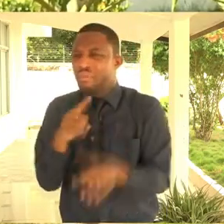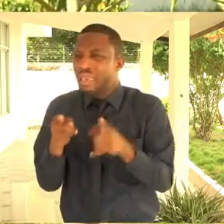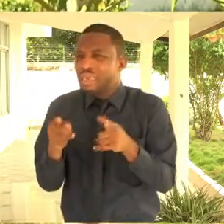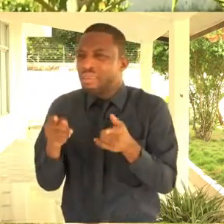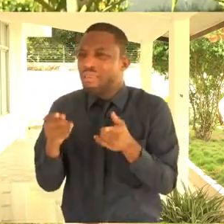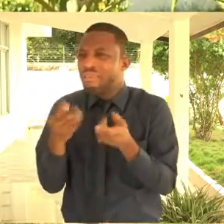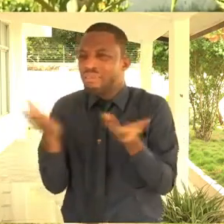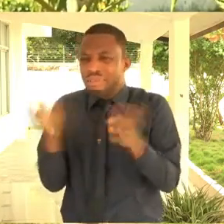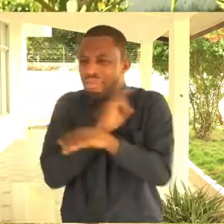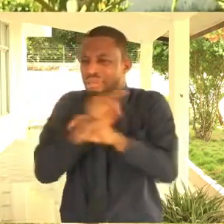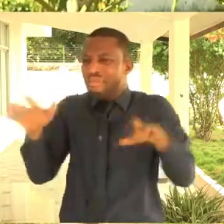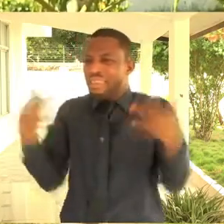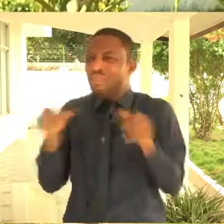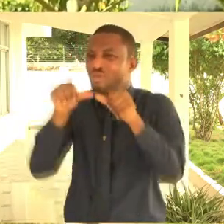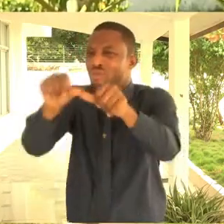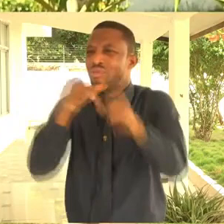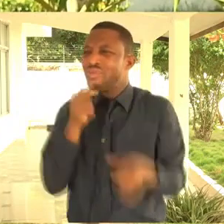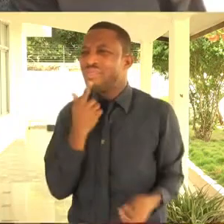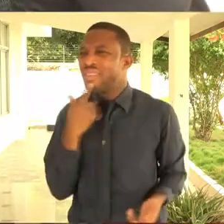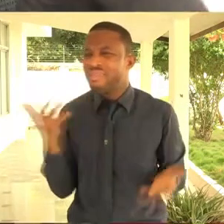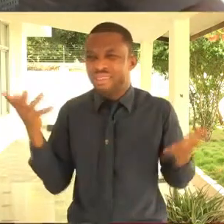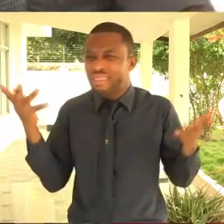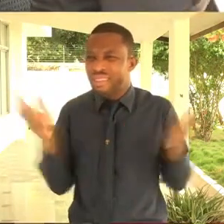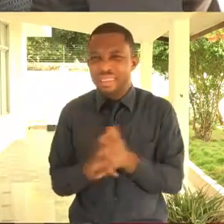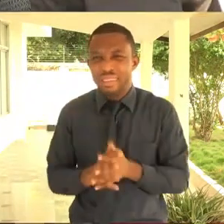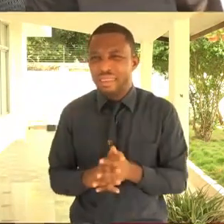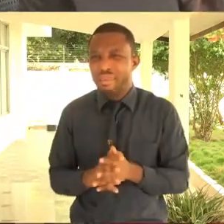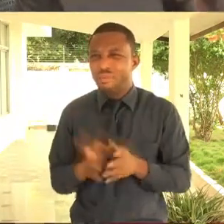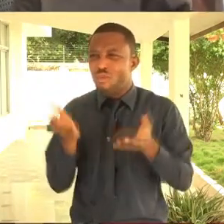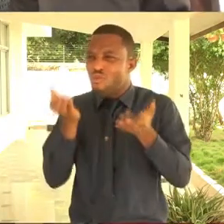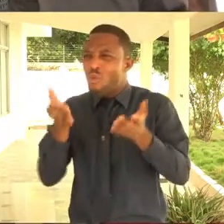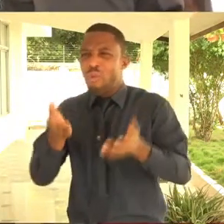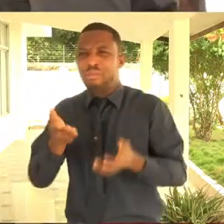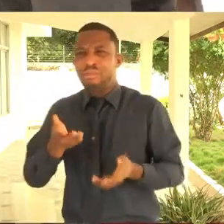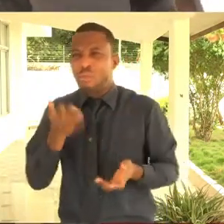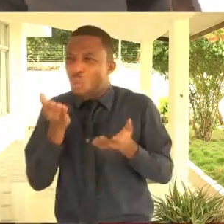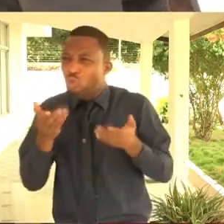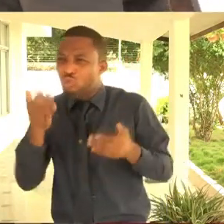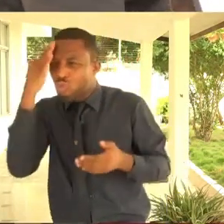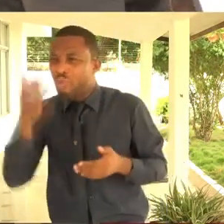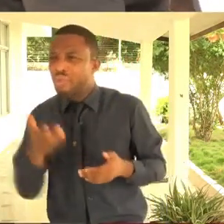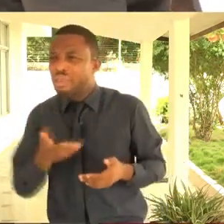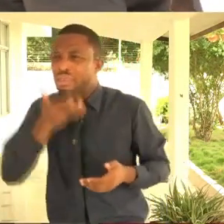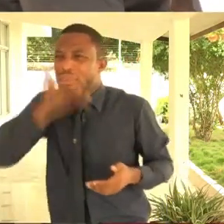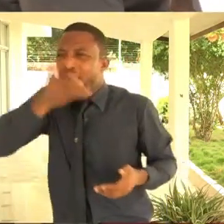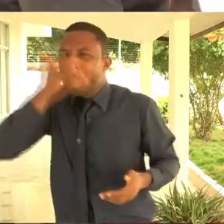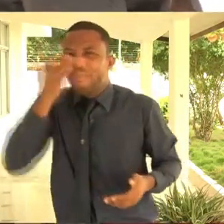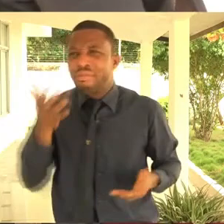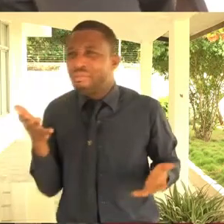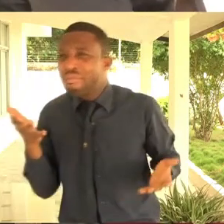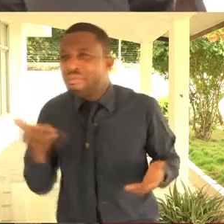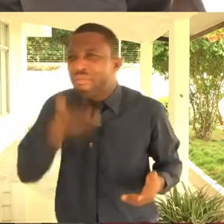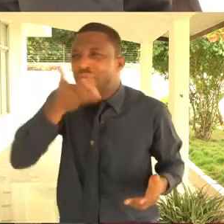on asking, asking, asking. Any time they meet an interpreter, especially the two of us, because we get close to events, they want to find out.